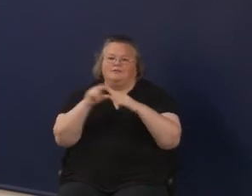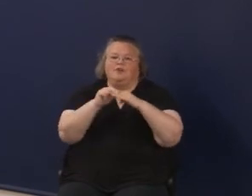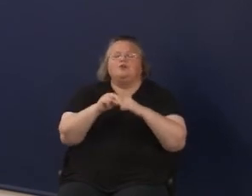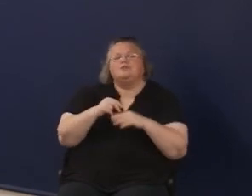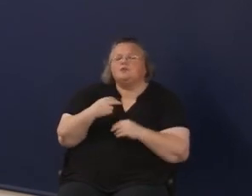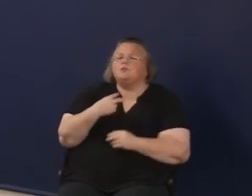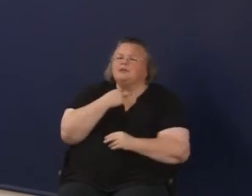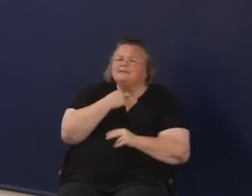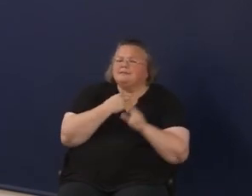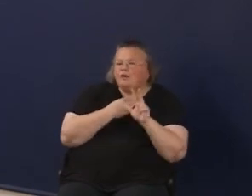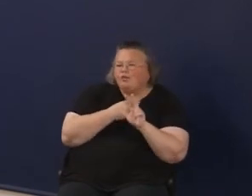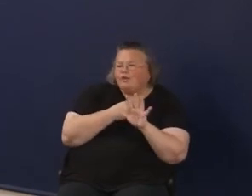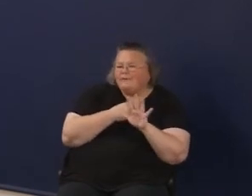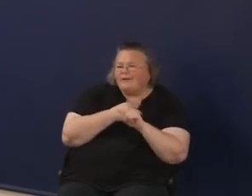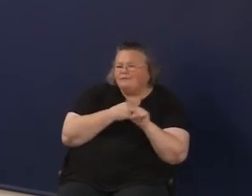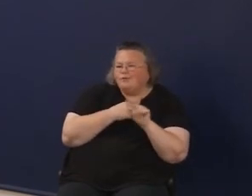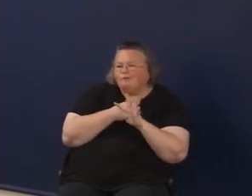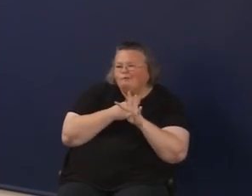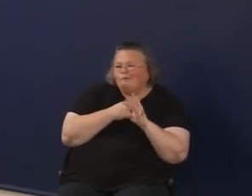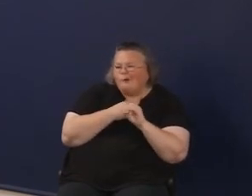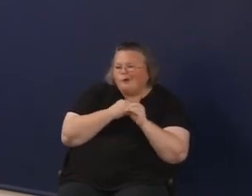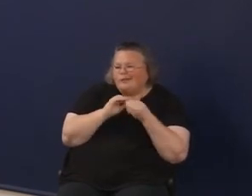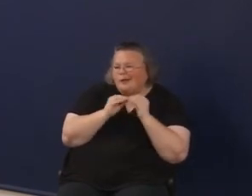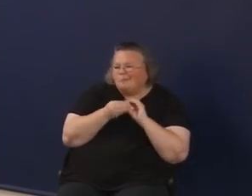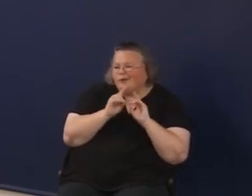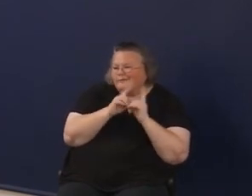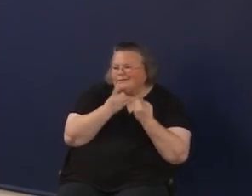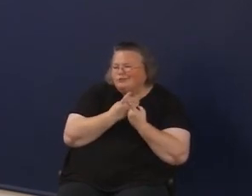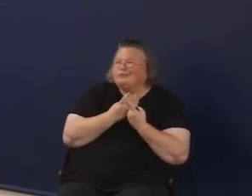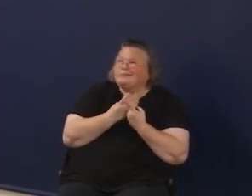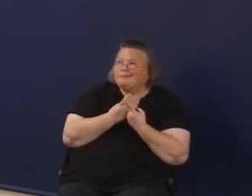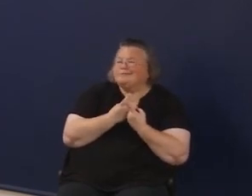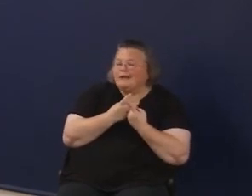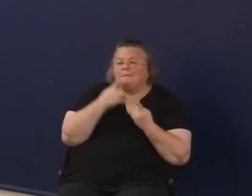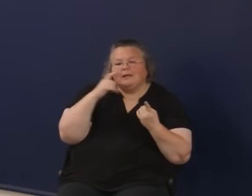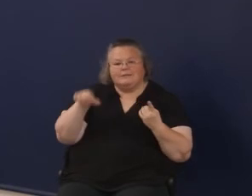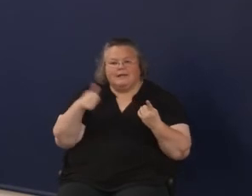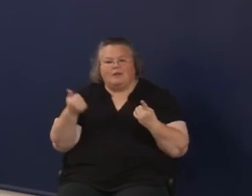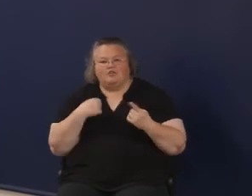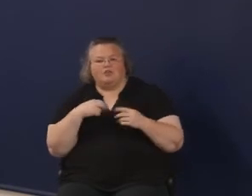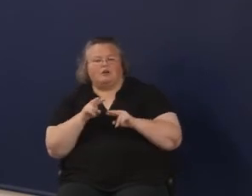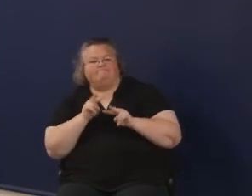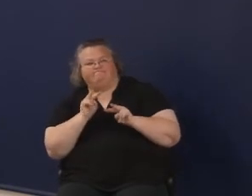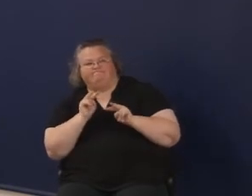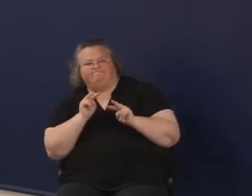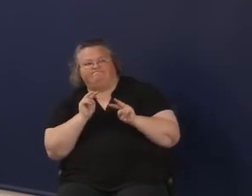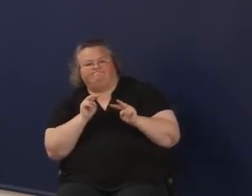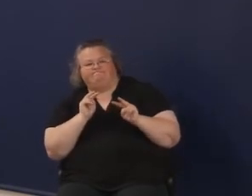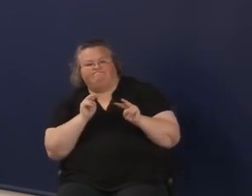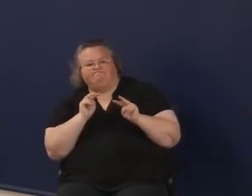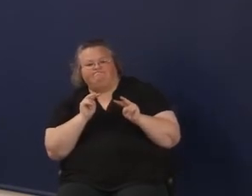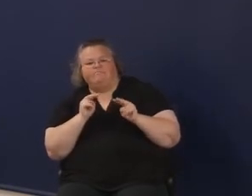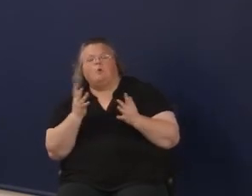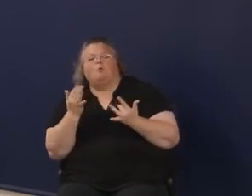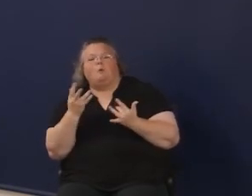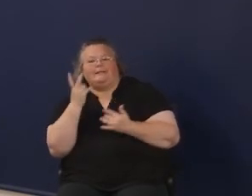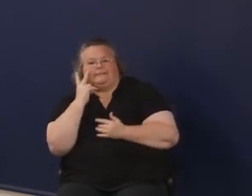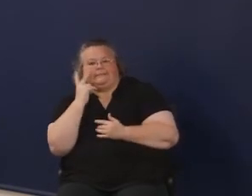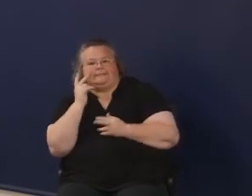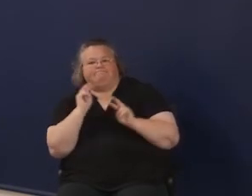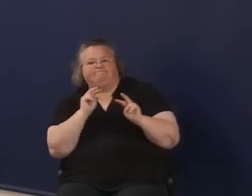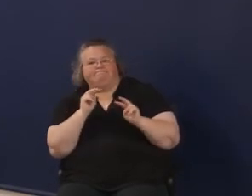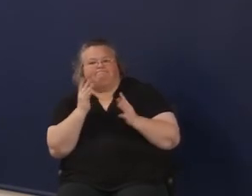40 number right now, Chair, and that's because the rest are sort of backing away from it a little bit. And